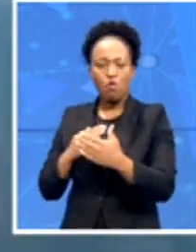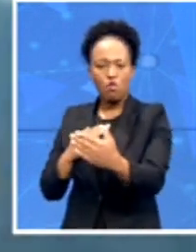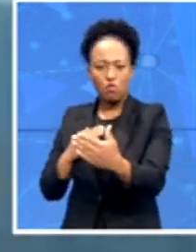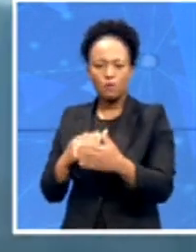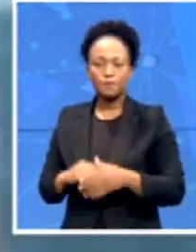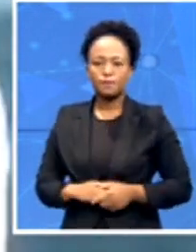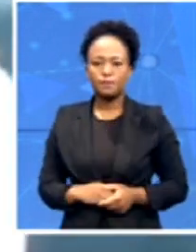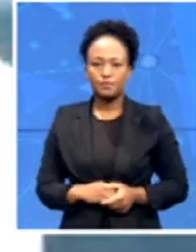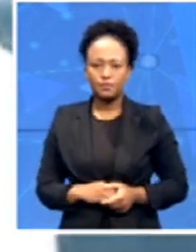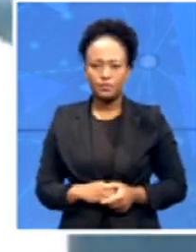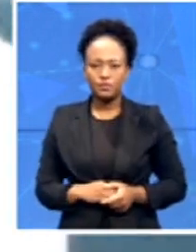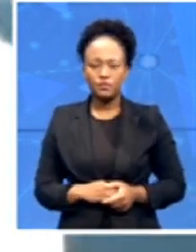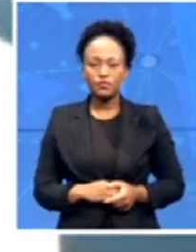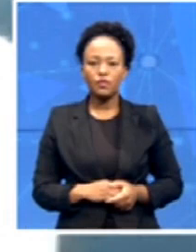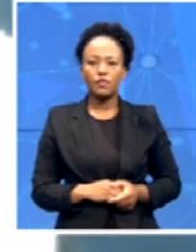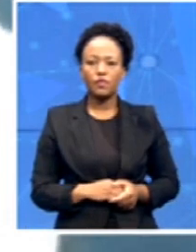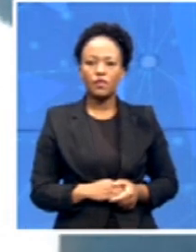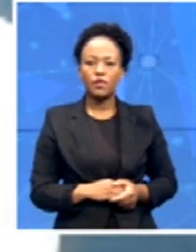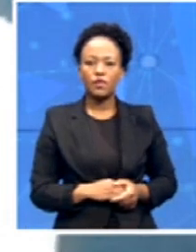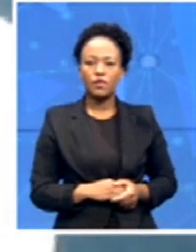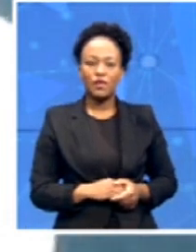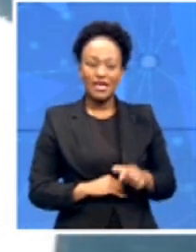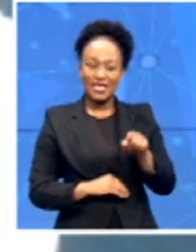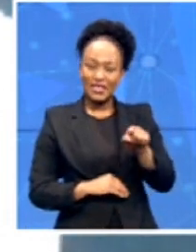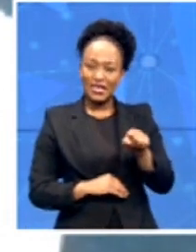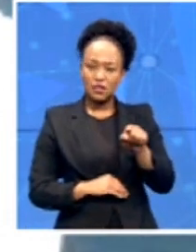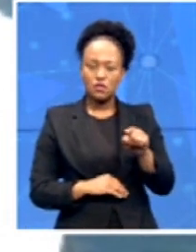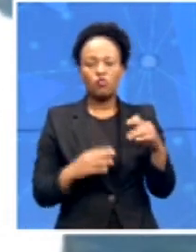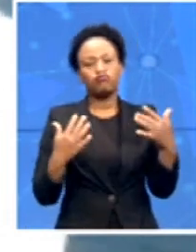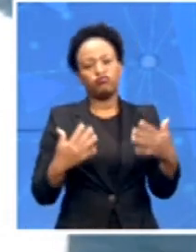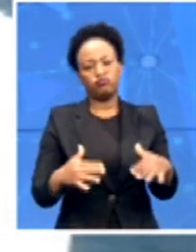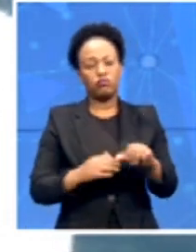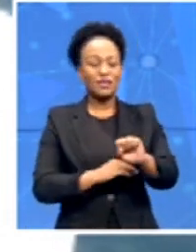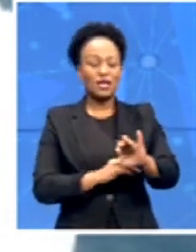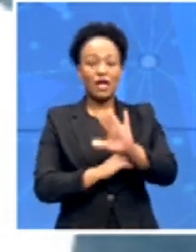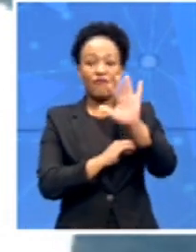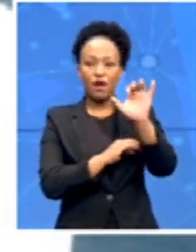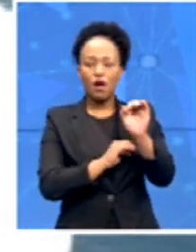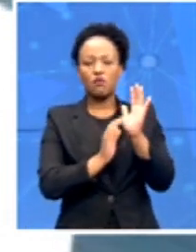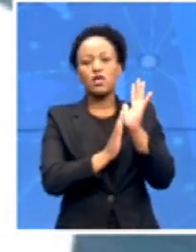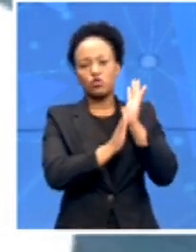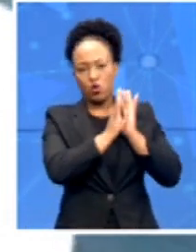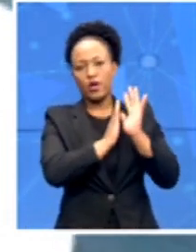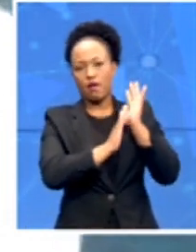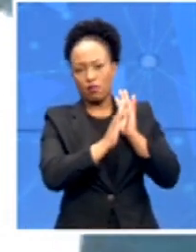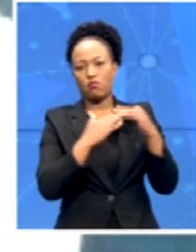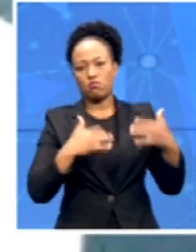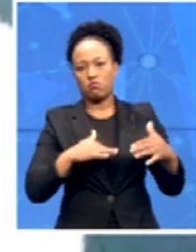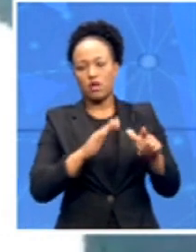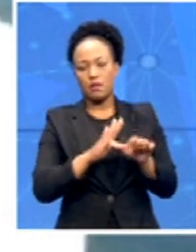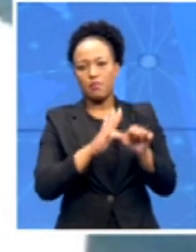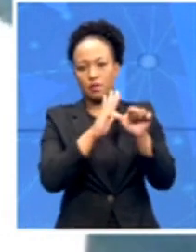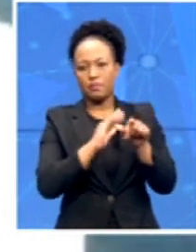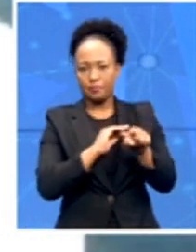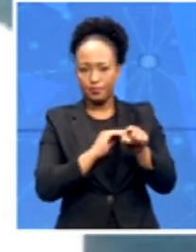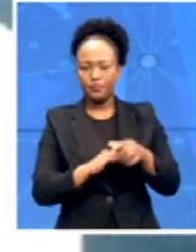a historic journey in south africa in terms of adjusting to the imperatives of